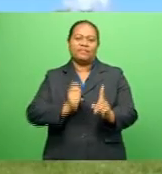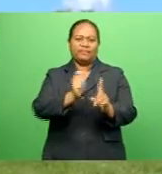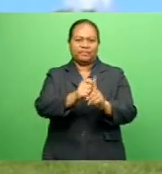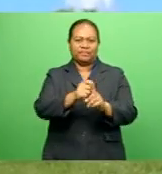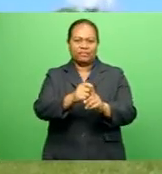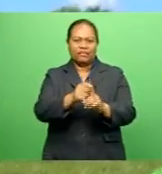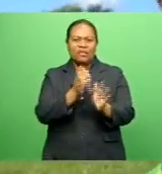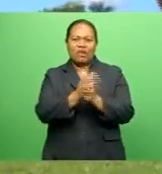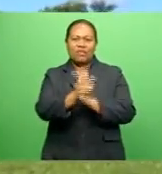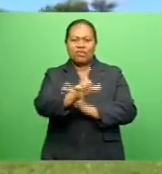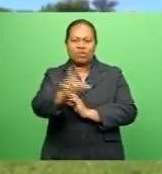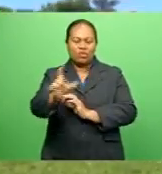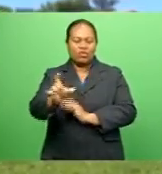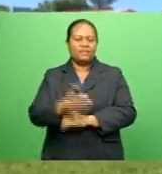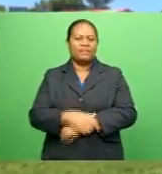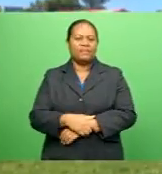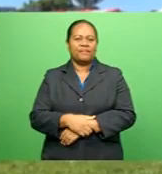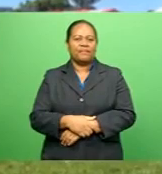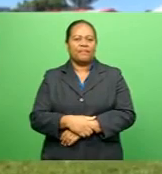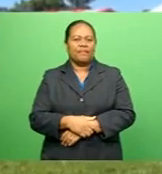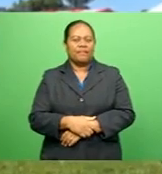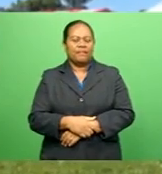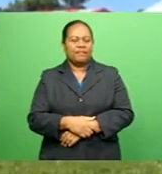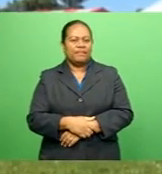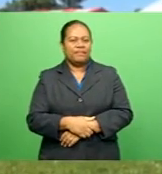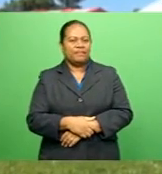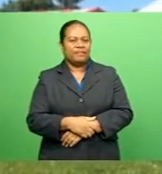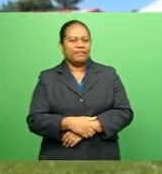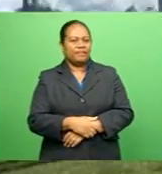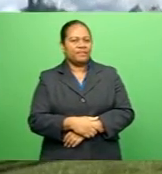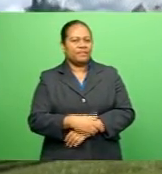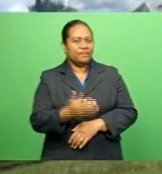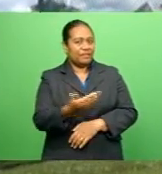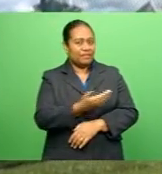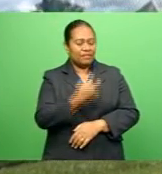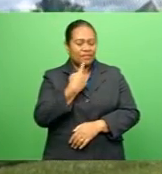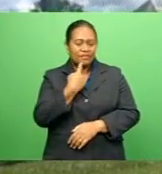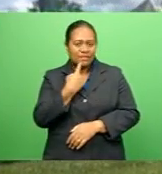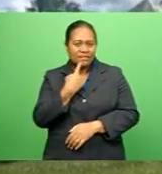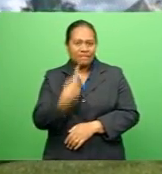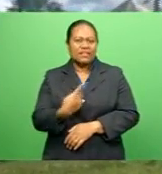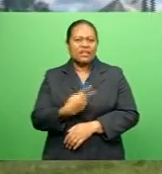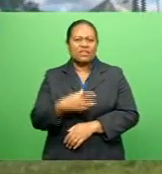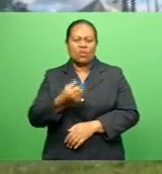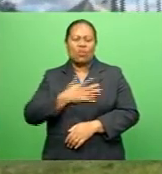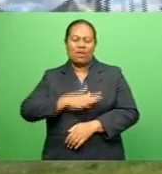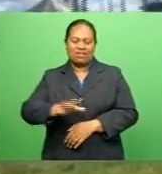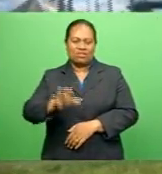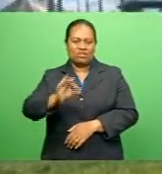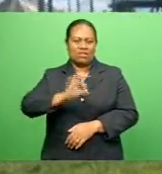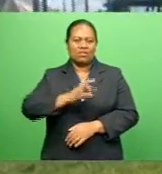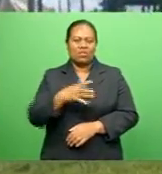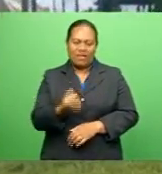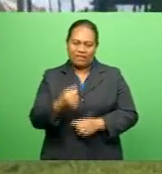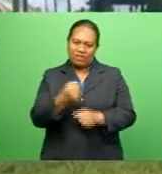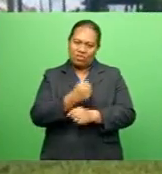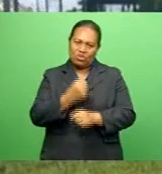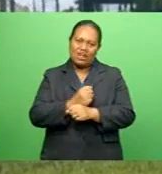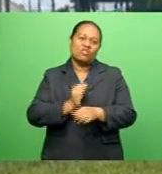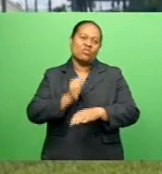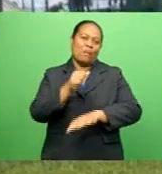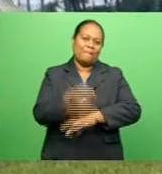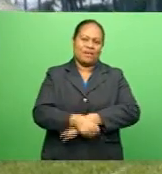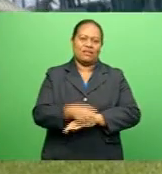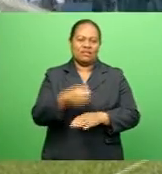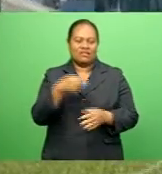finals Aiming for 40 meters To have medalists, gold medalists and to beat the record